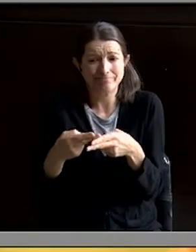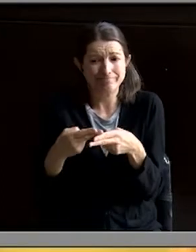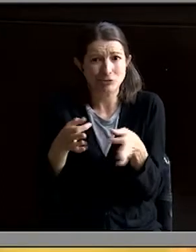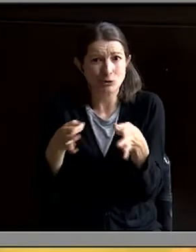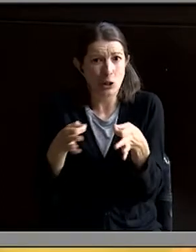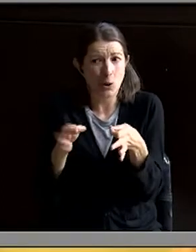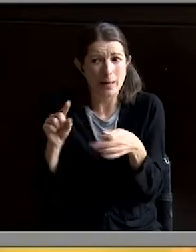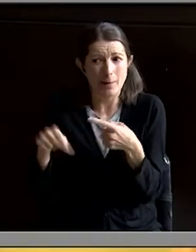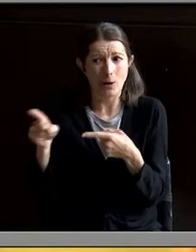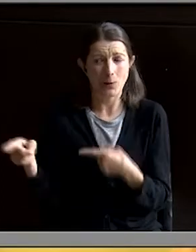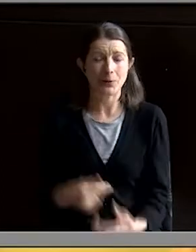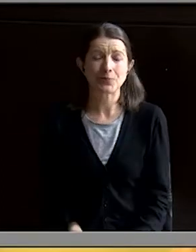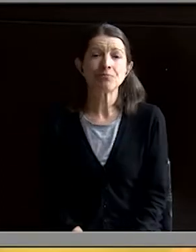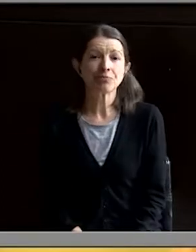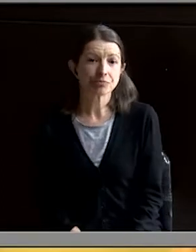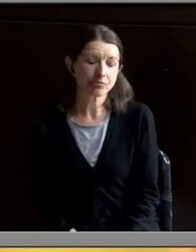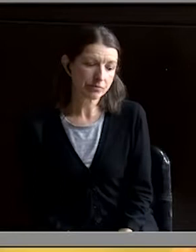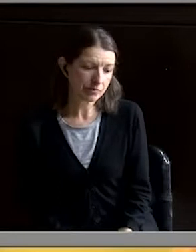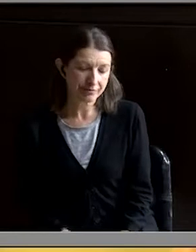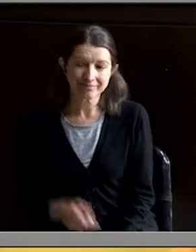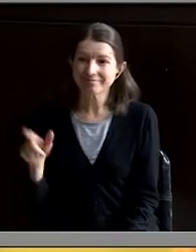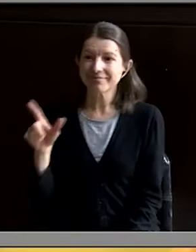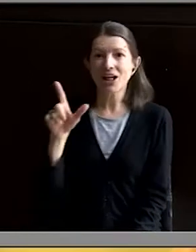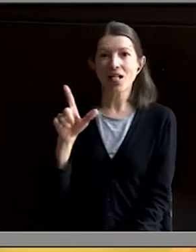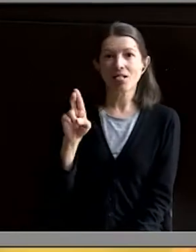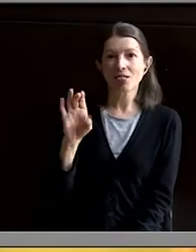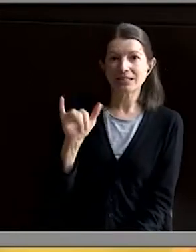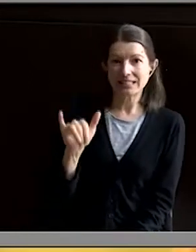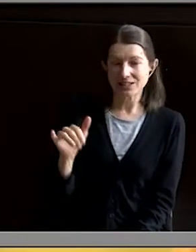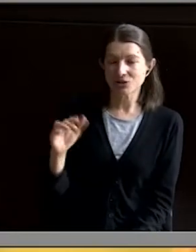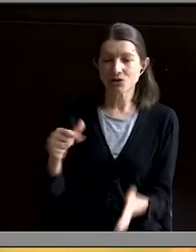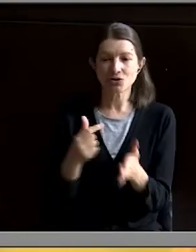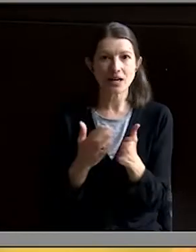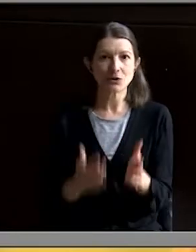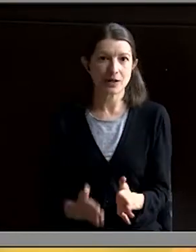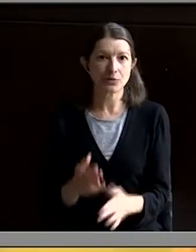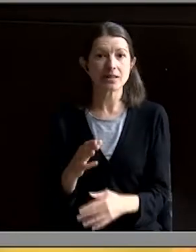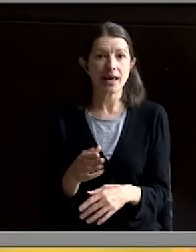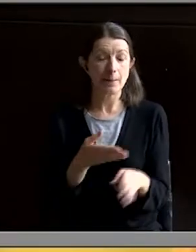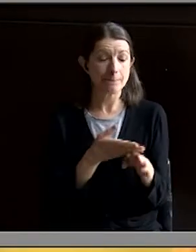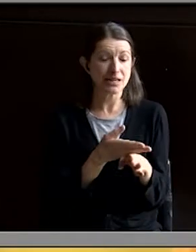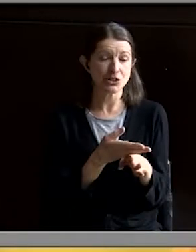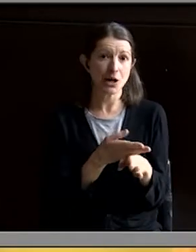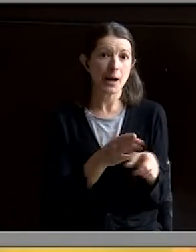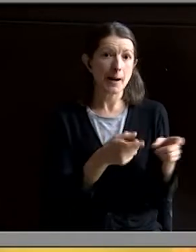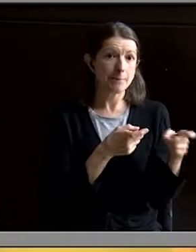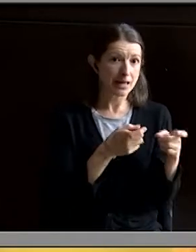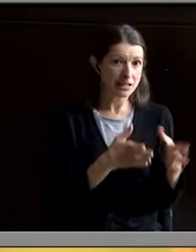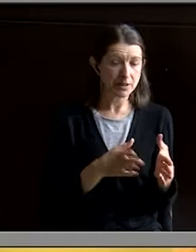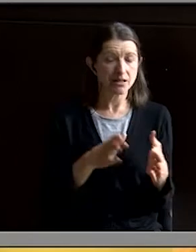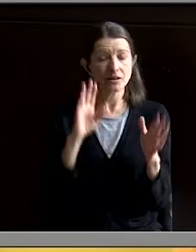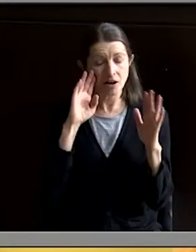takes the stage. So, Lucy will be graduating today with a major in management, a concentration in human